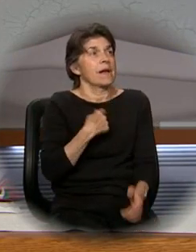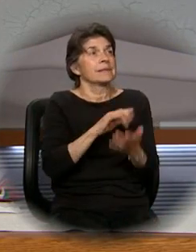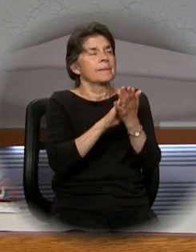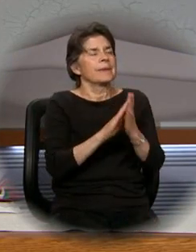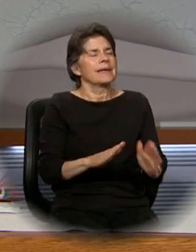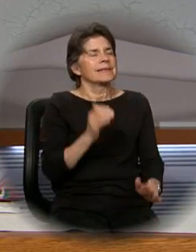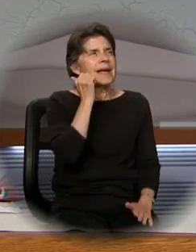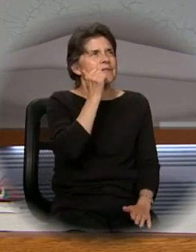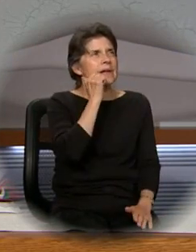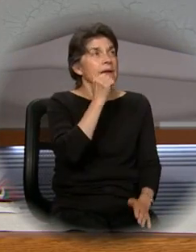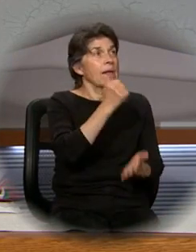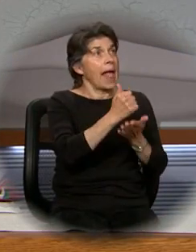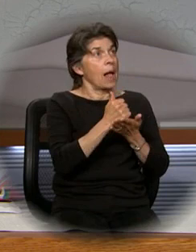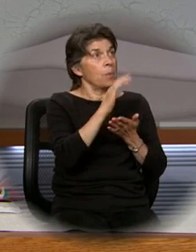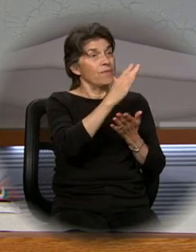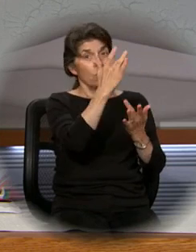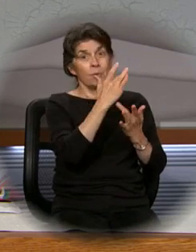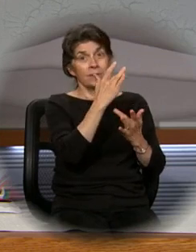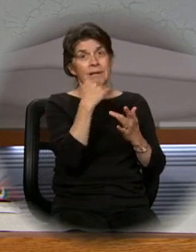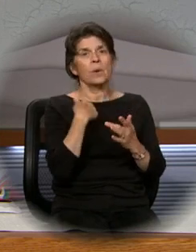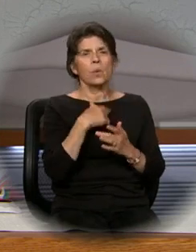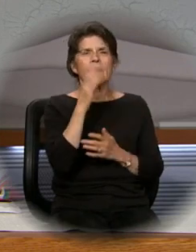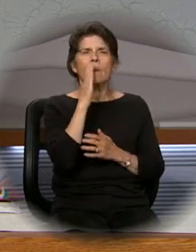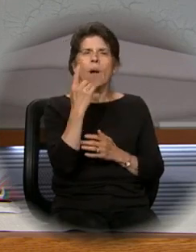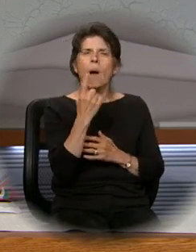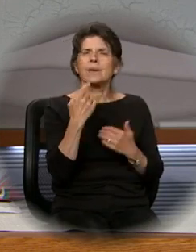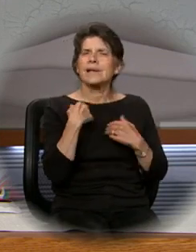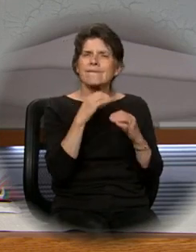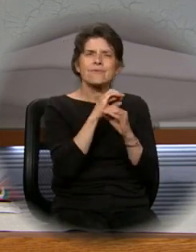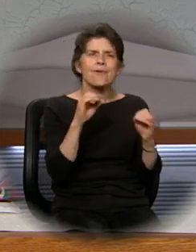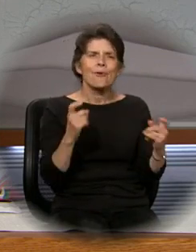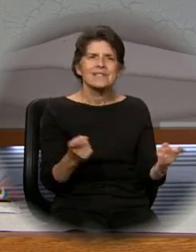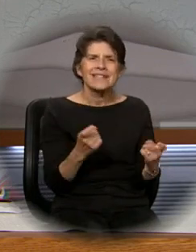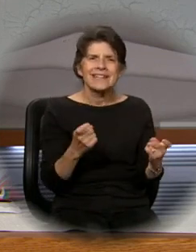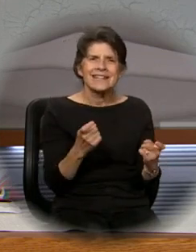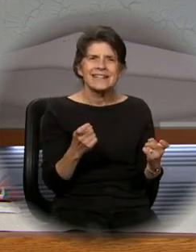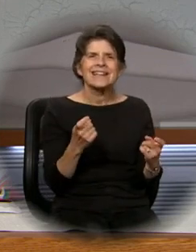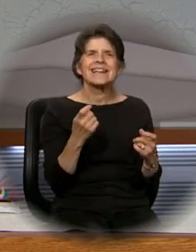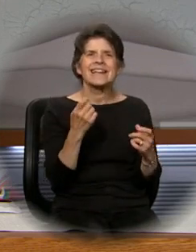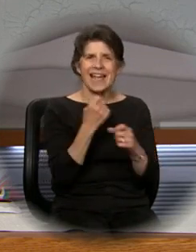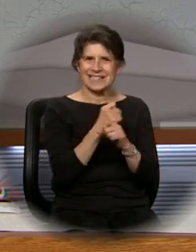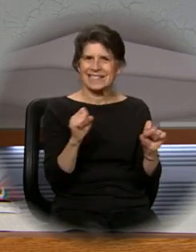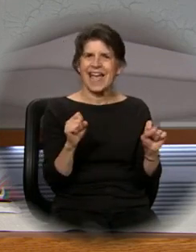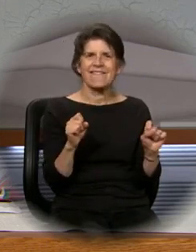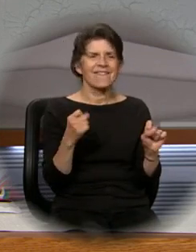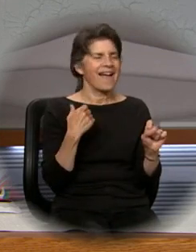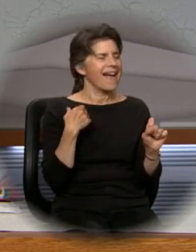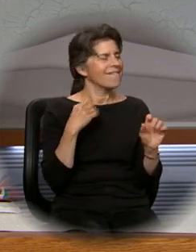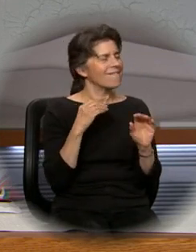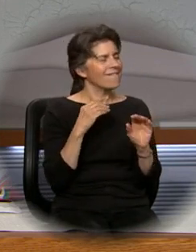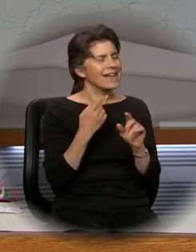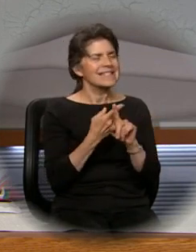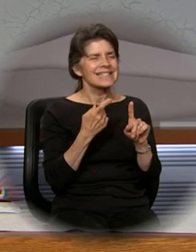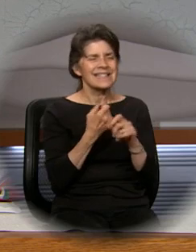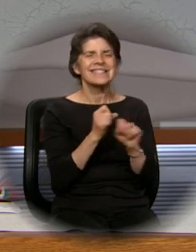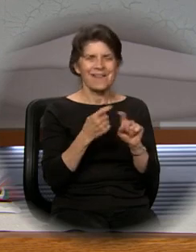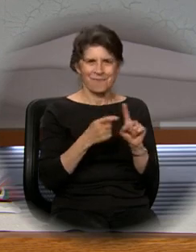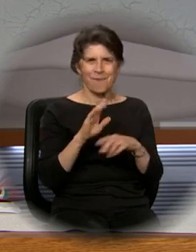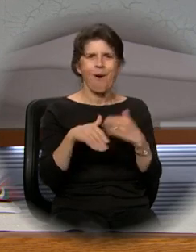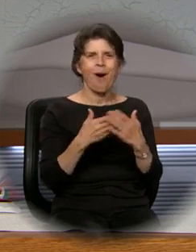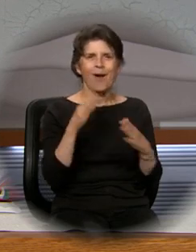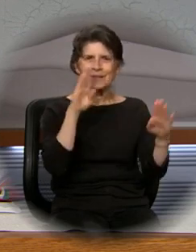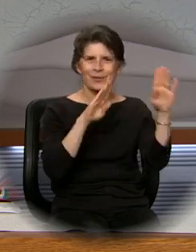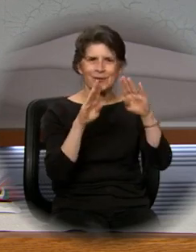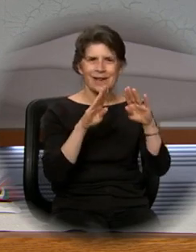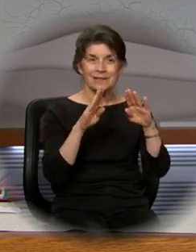days that by the help of your mercy, we may be always free from sin and safe from all distress as we await the